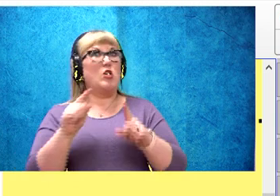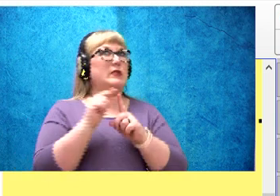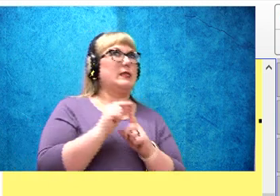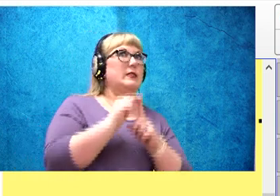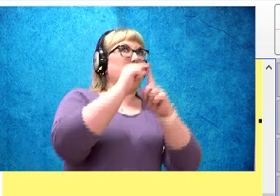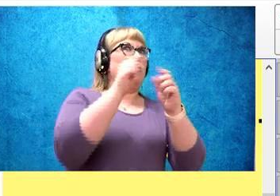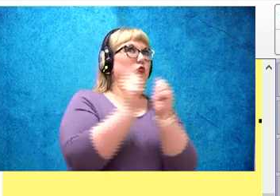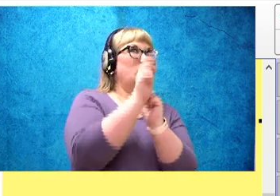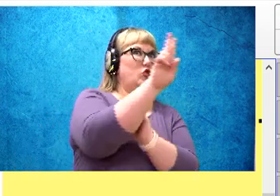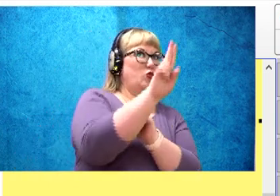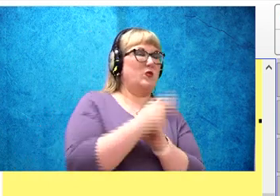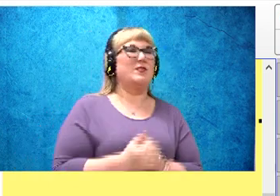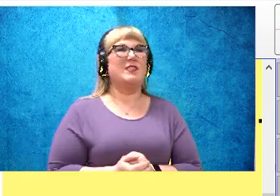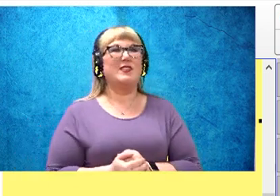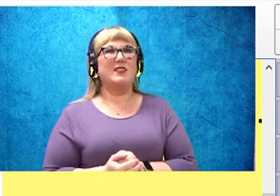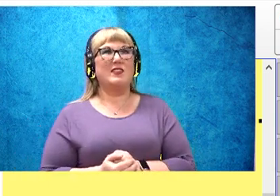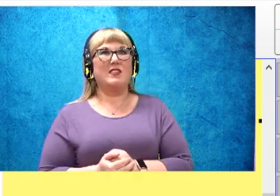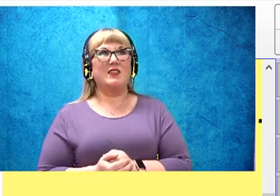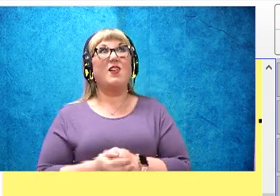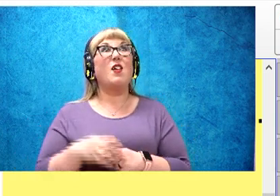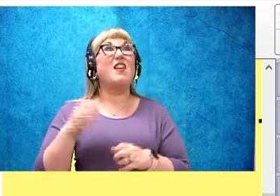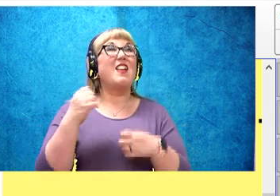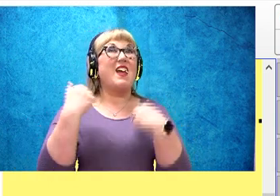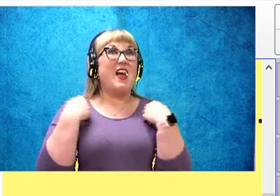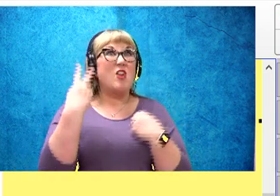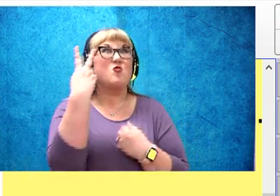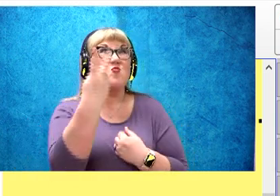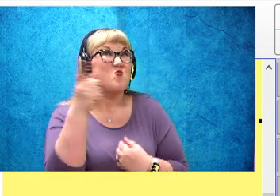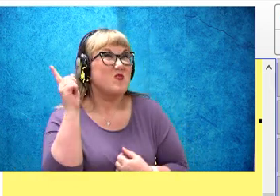letter U. It gets to make two sounds.